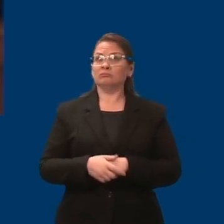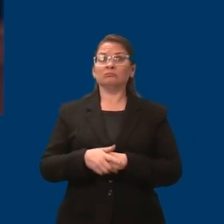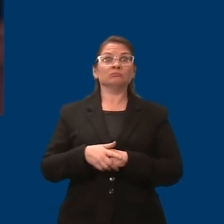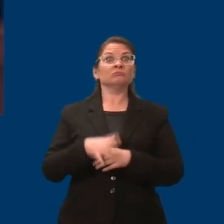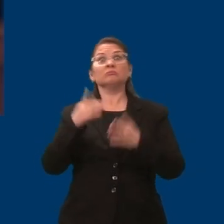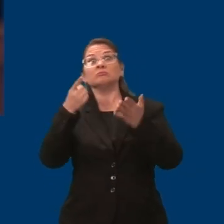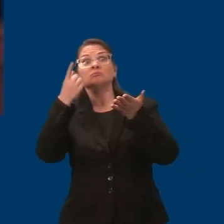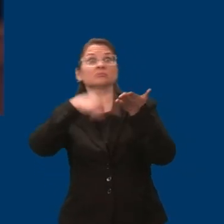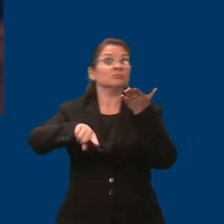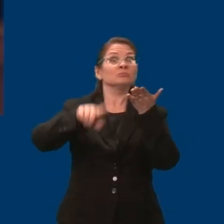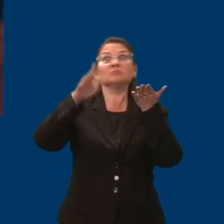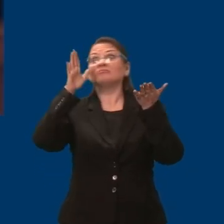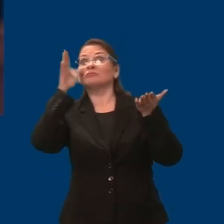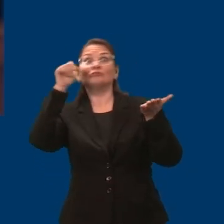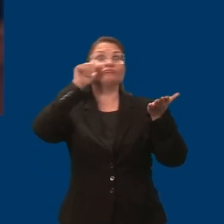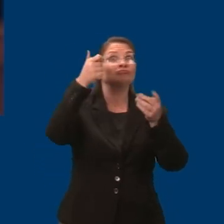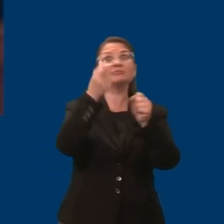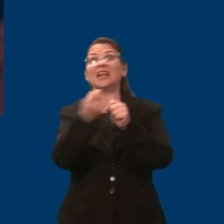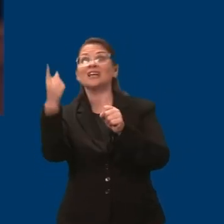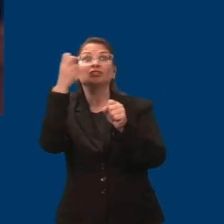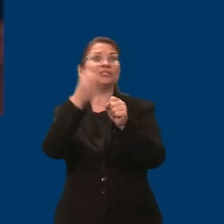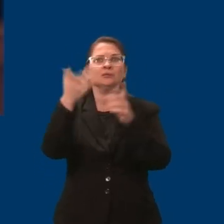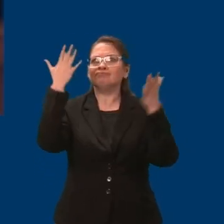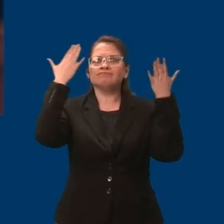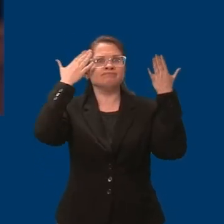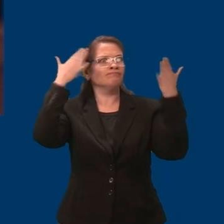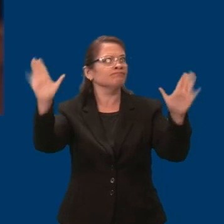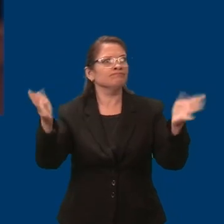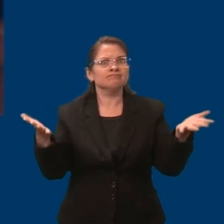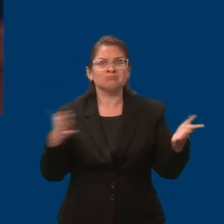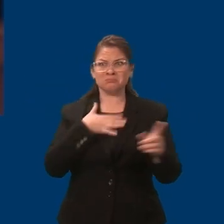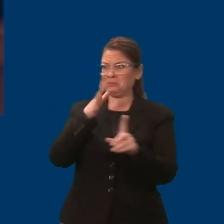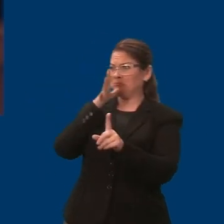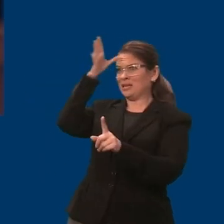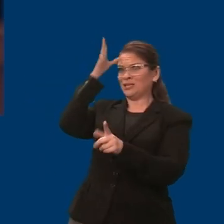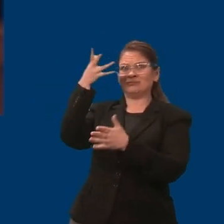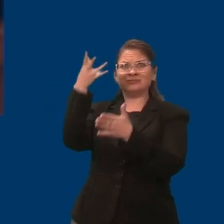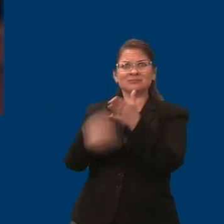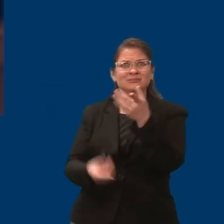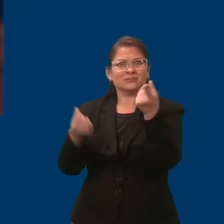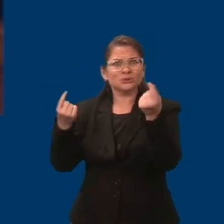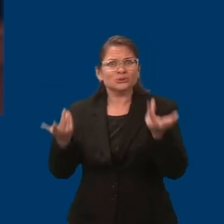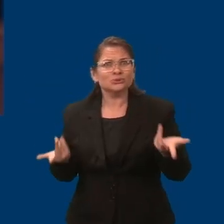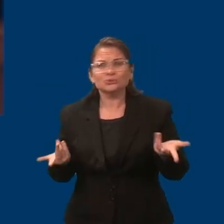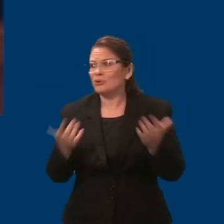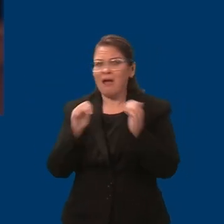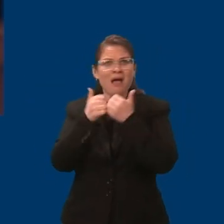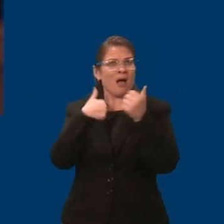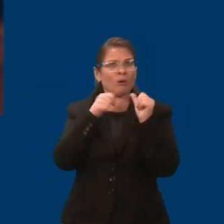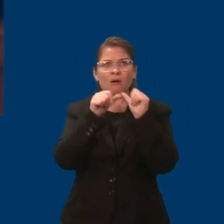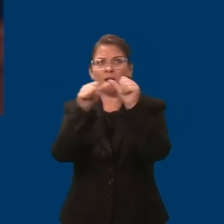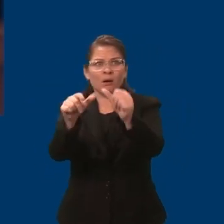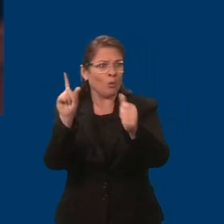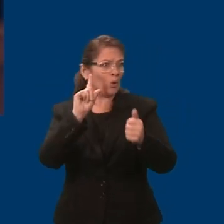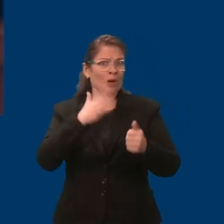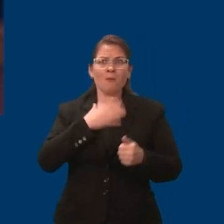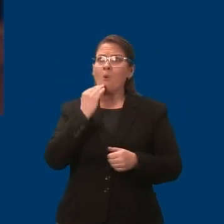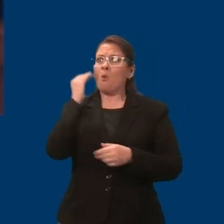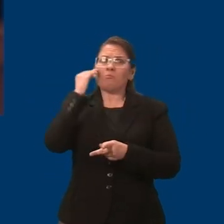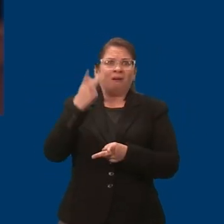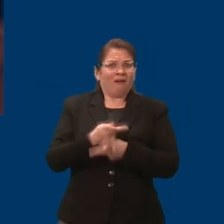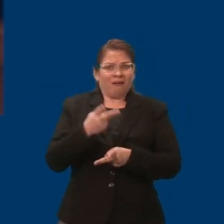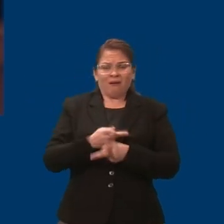are no longer able to care for me? Will I find enough help to continue to live at home and to work,